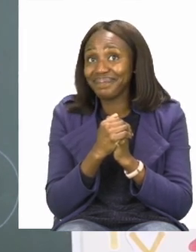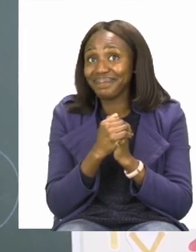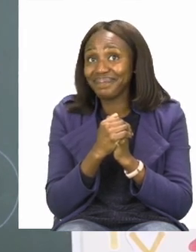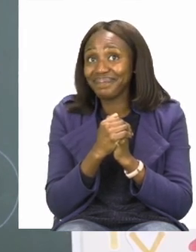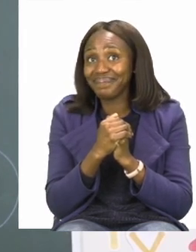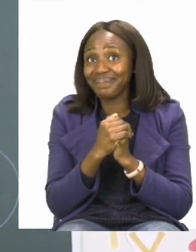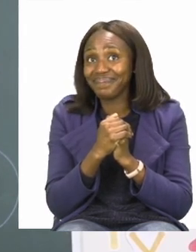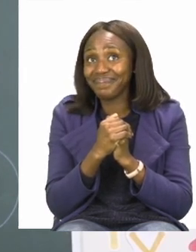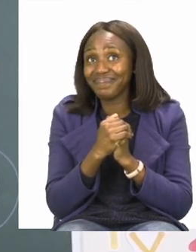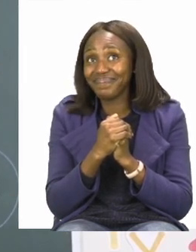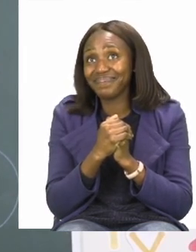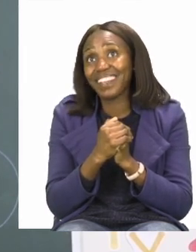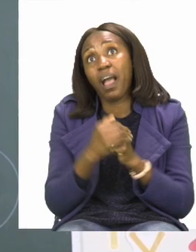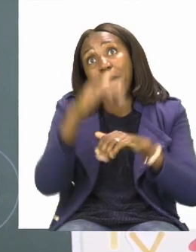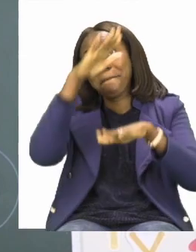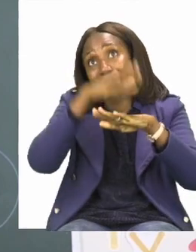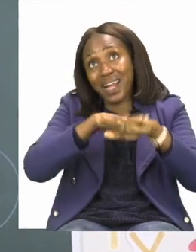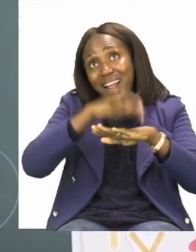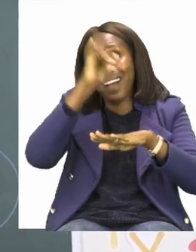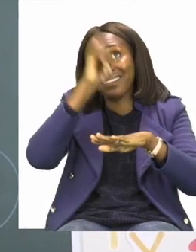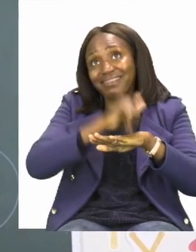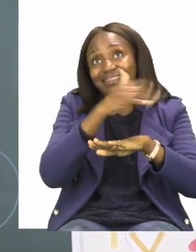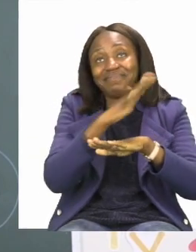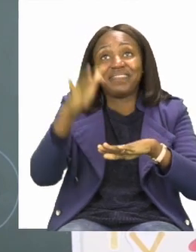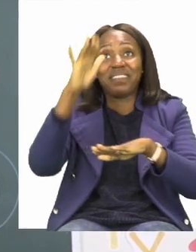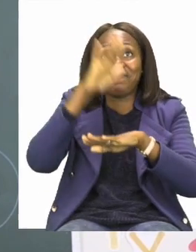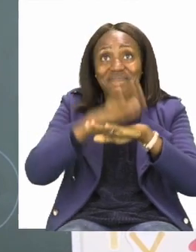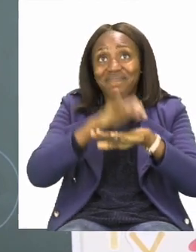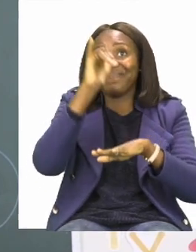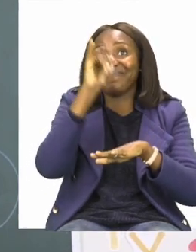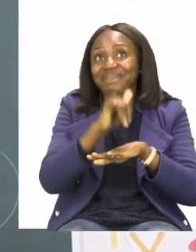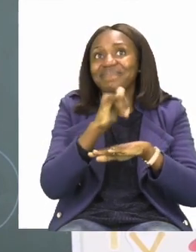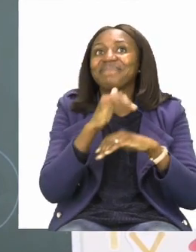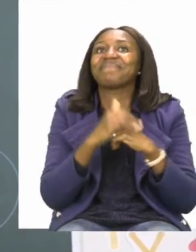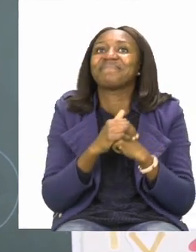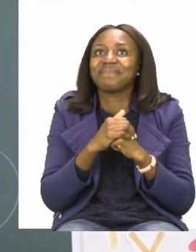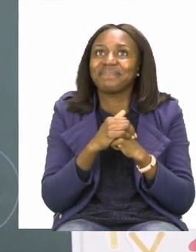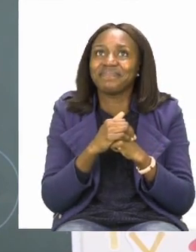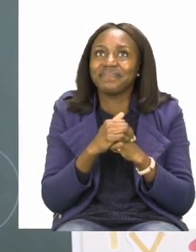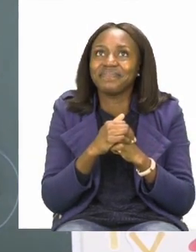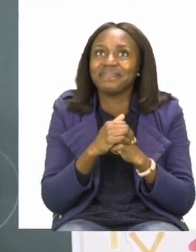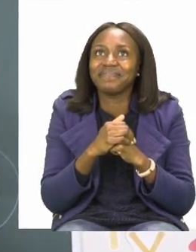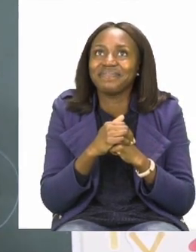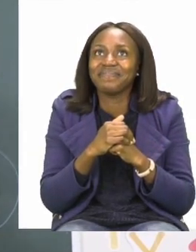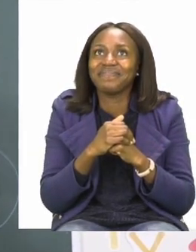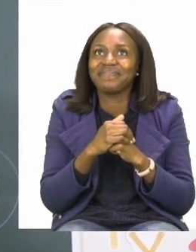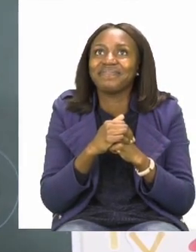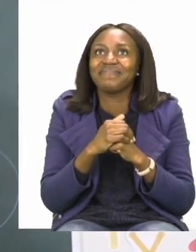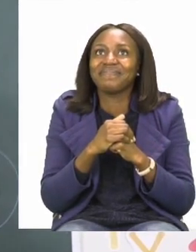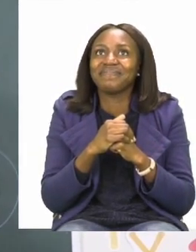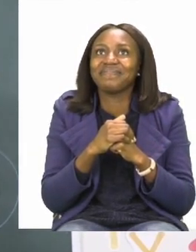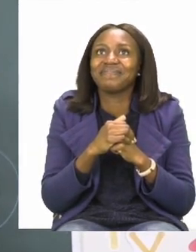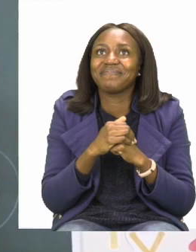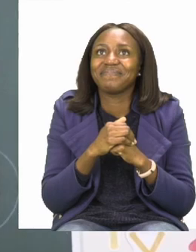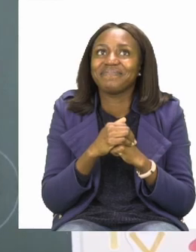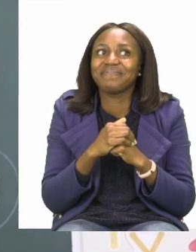It's floating. So, it is actually wrong. Oh, no. No.